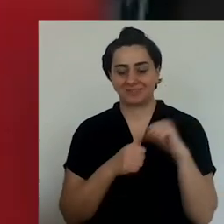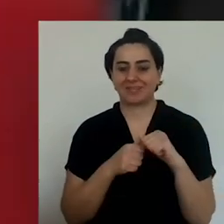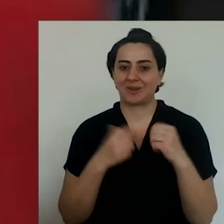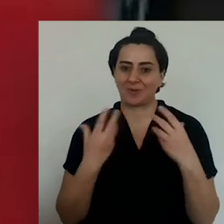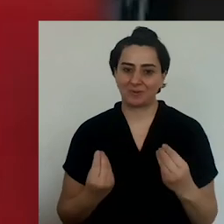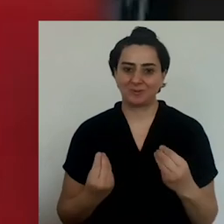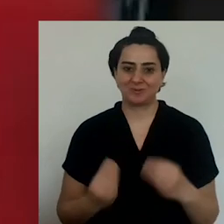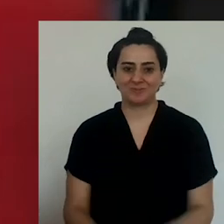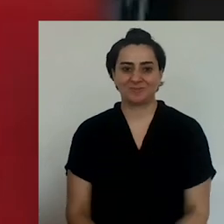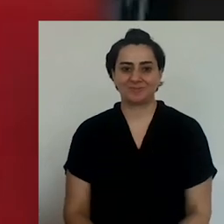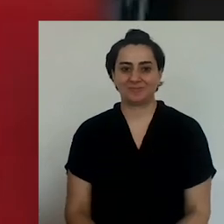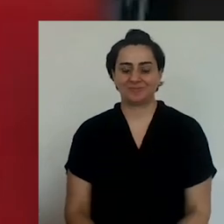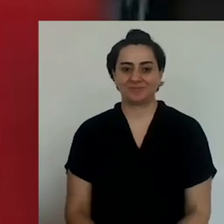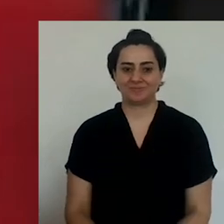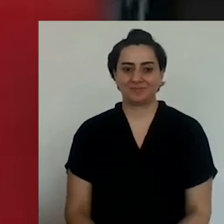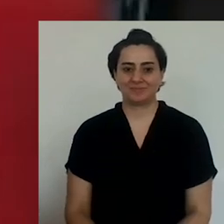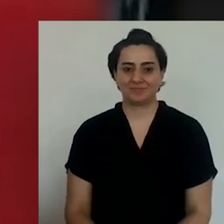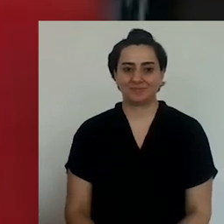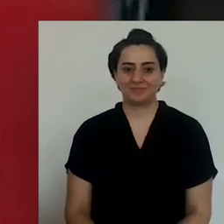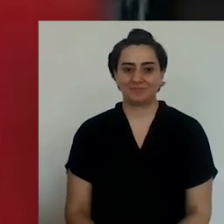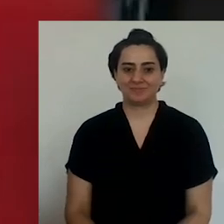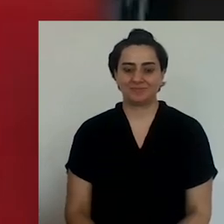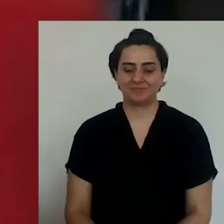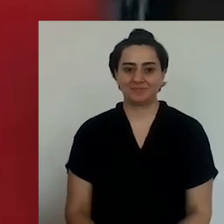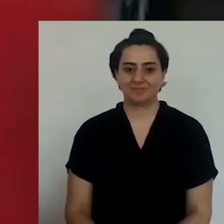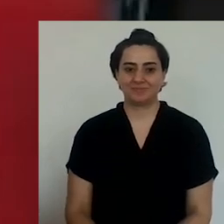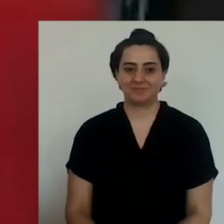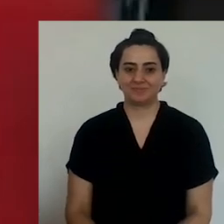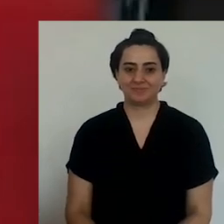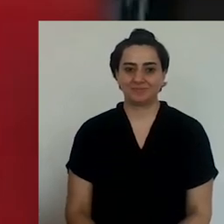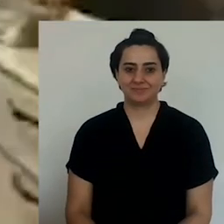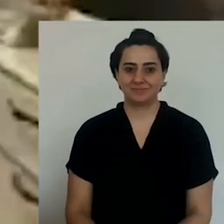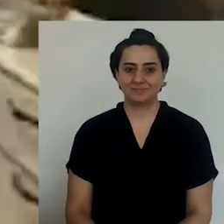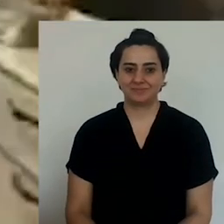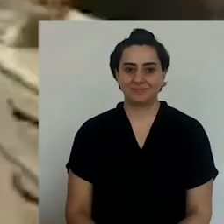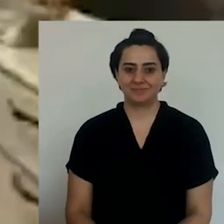Later on, I hope that we could repeat this activity.